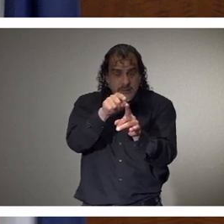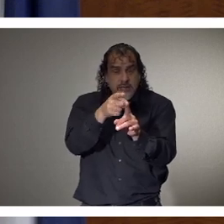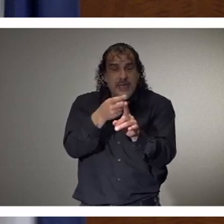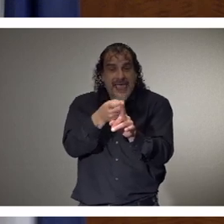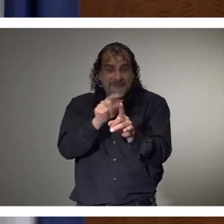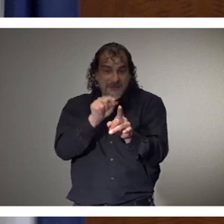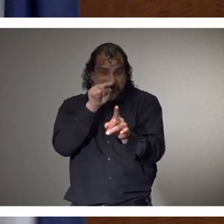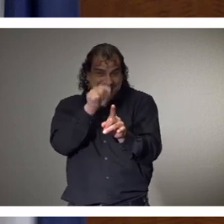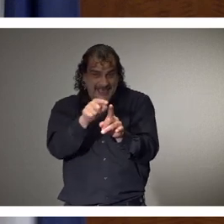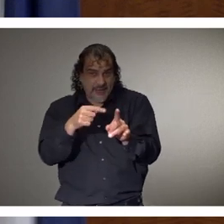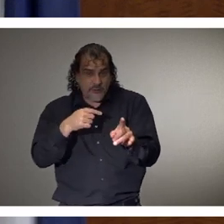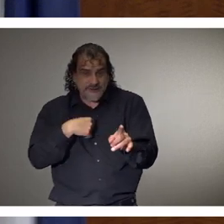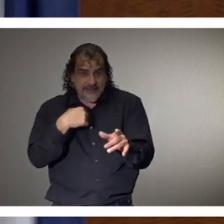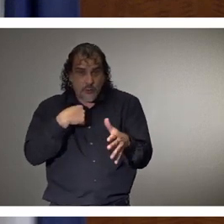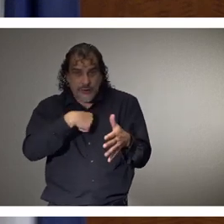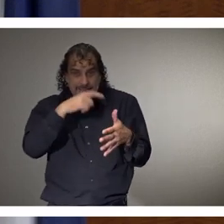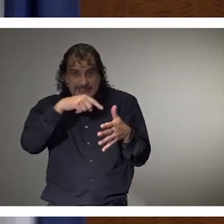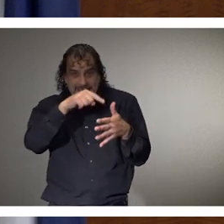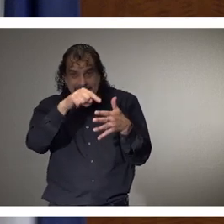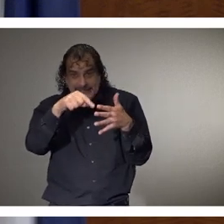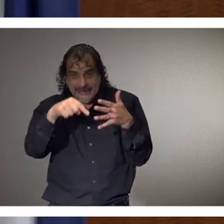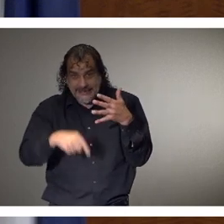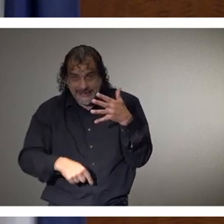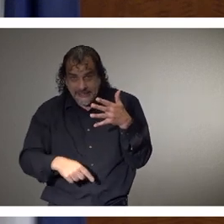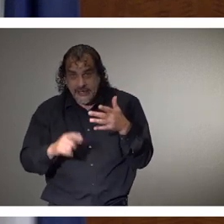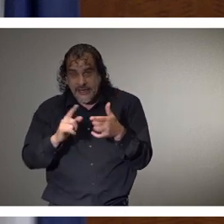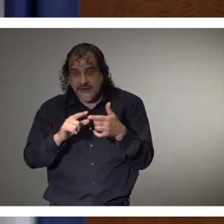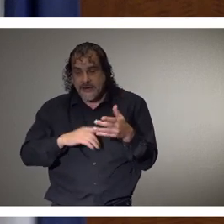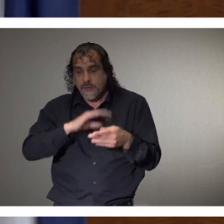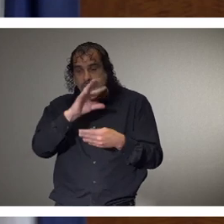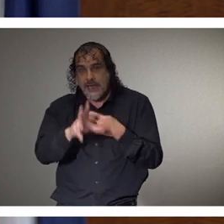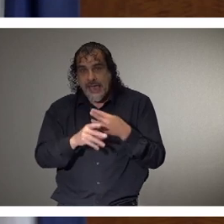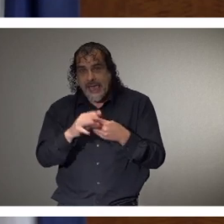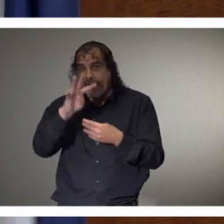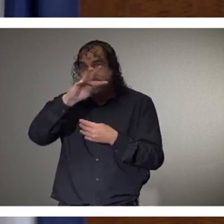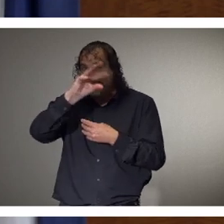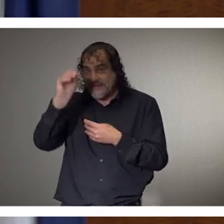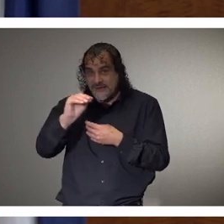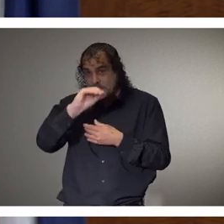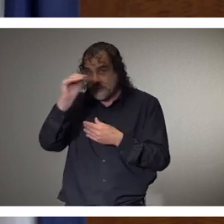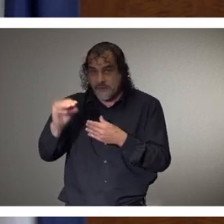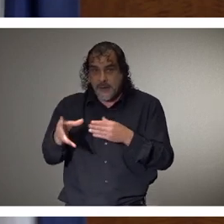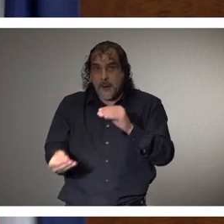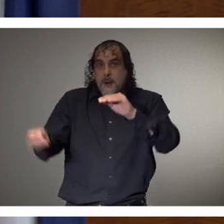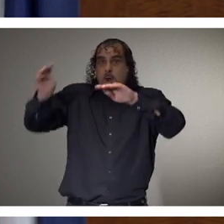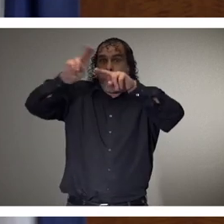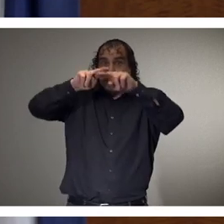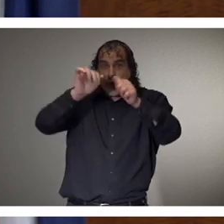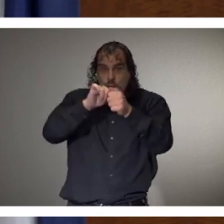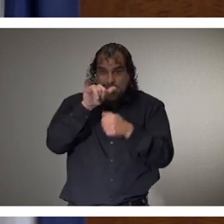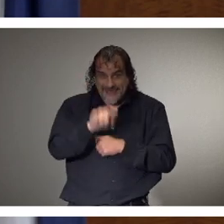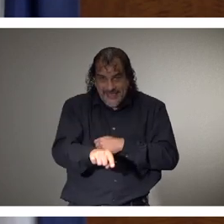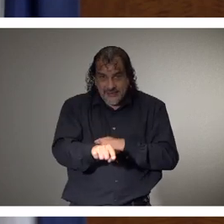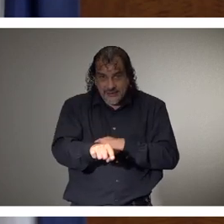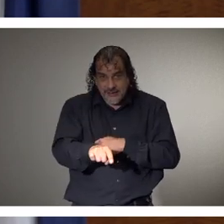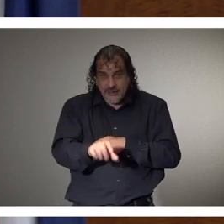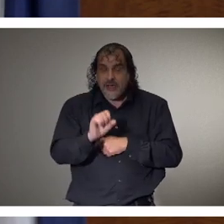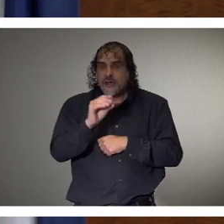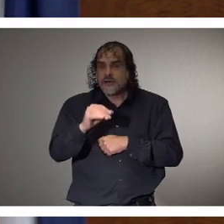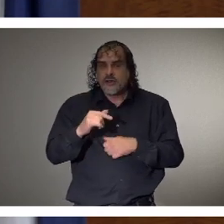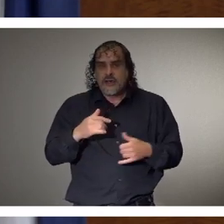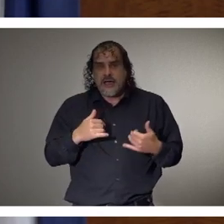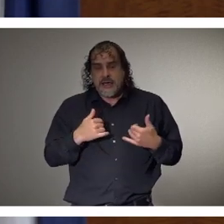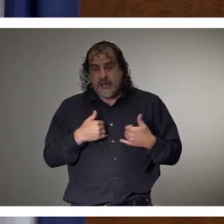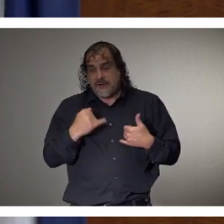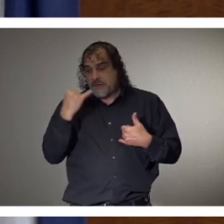said this is what our needs are, and then we added 50% more onto it. So I can't tell you with certainty that